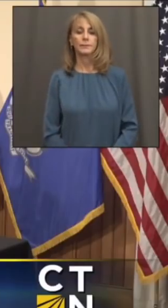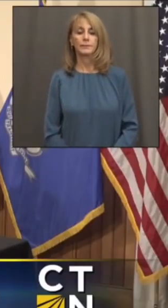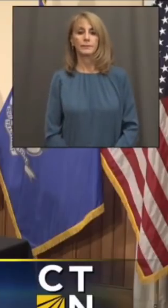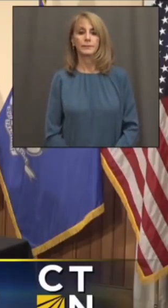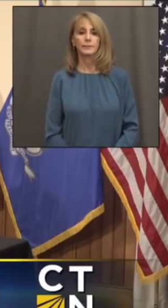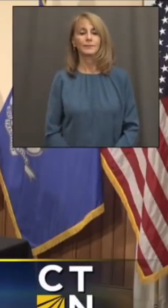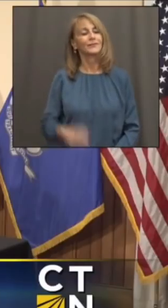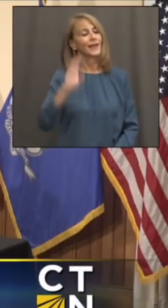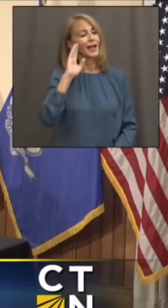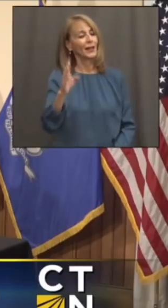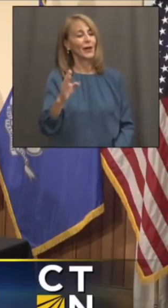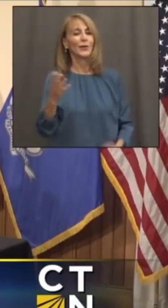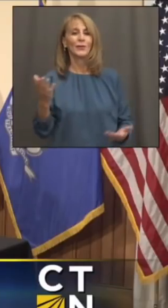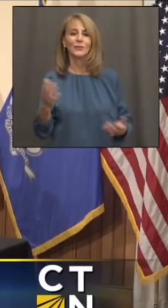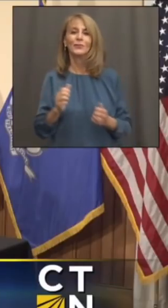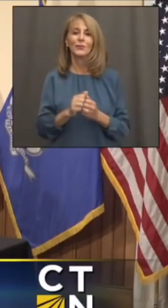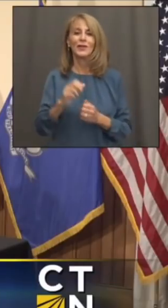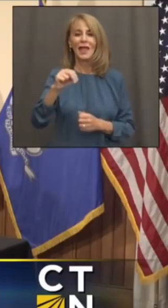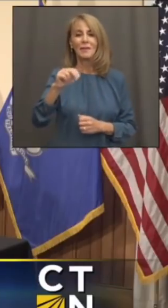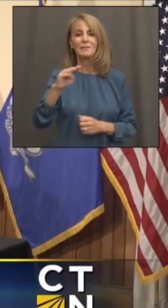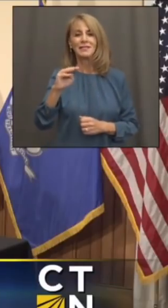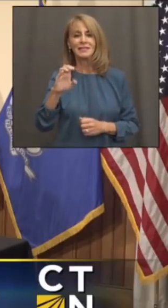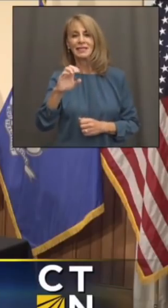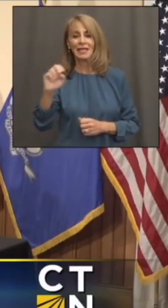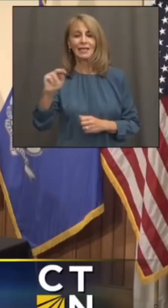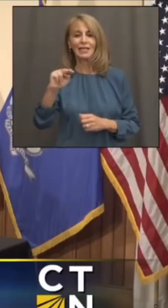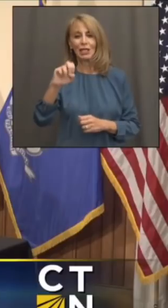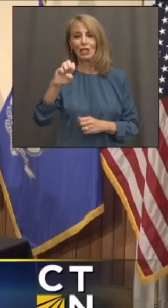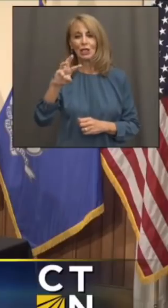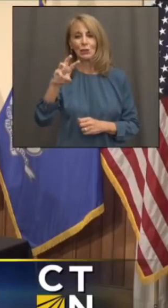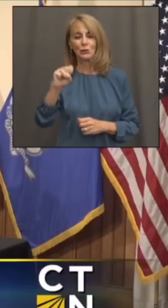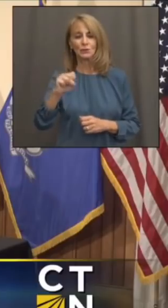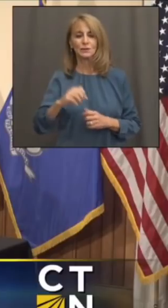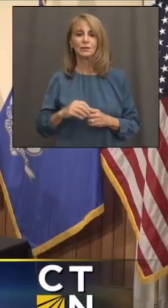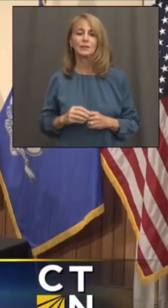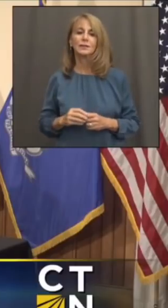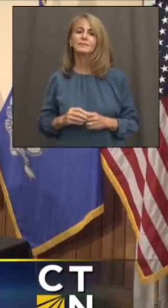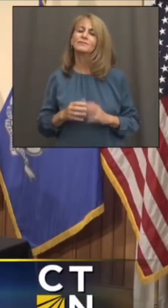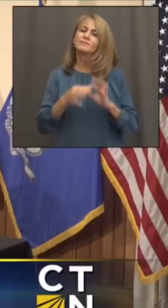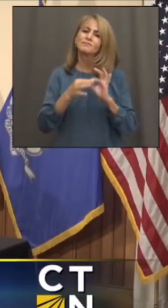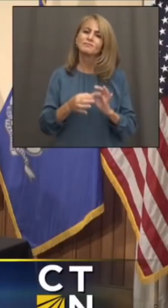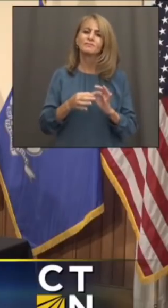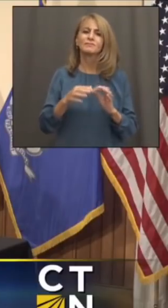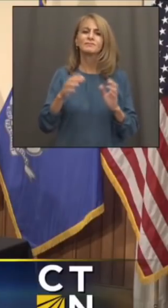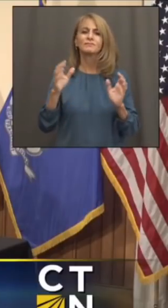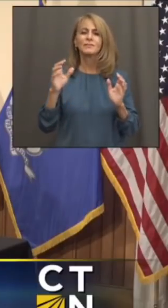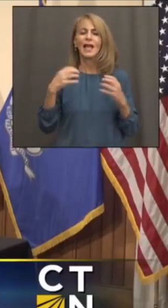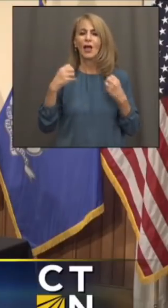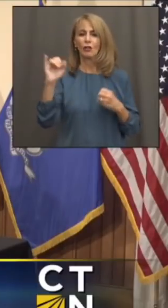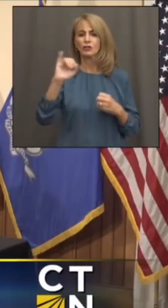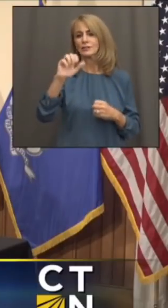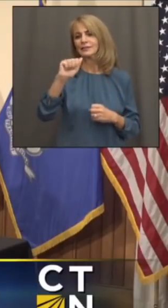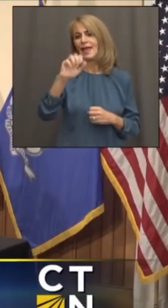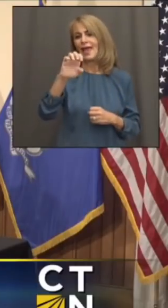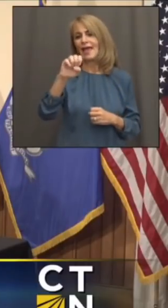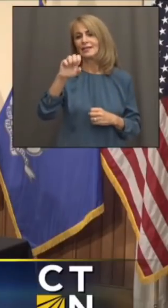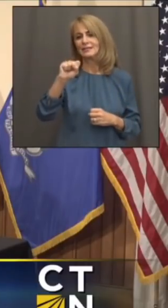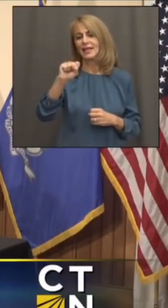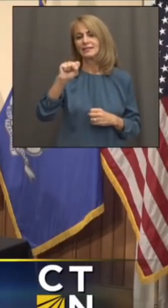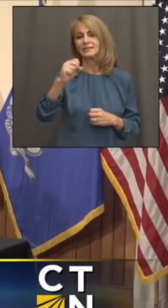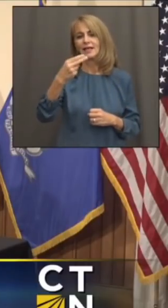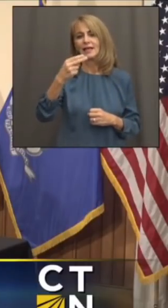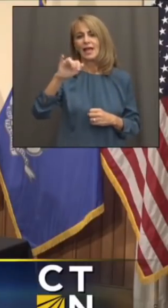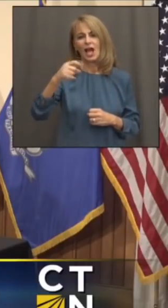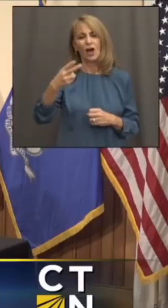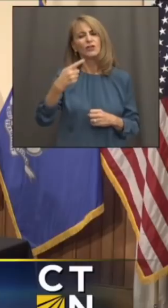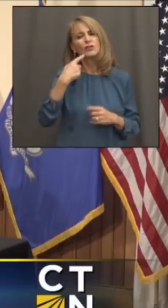Hi, Governor. Catherine Loy with NBC, Connecticut. As far as Access Health goes, I understand that the subsidy lasts for